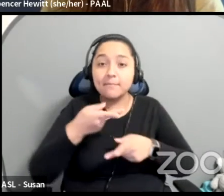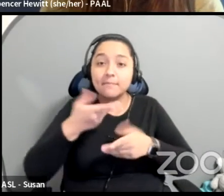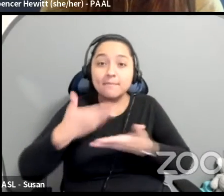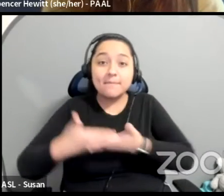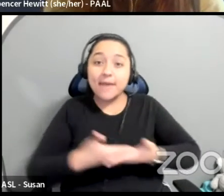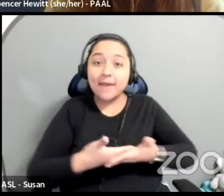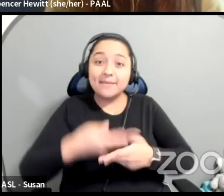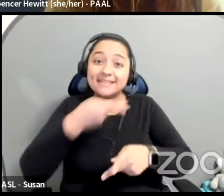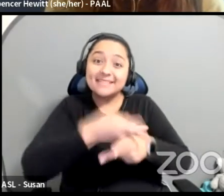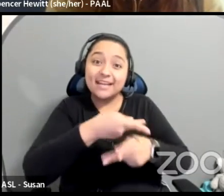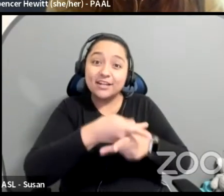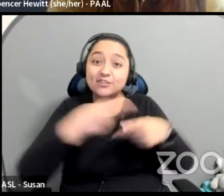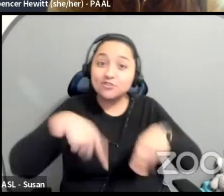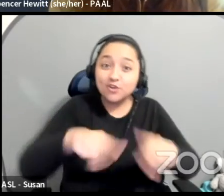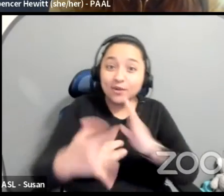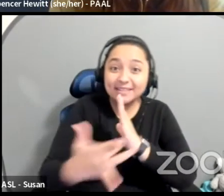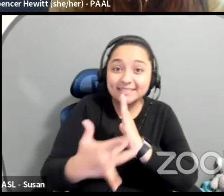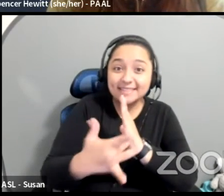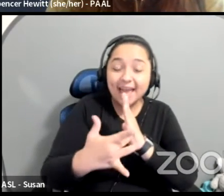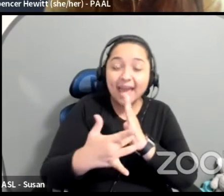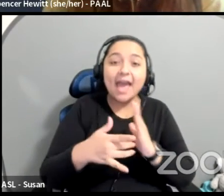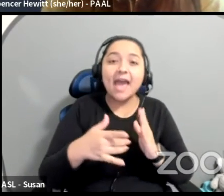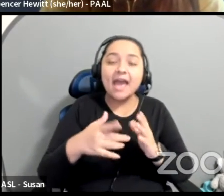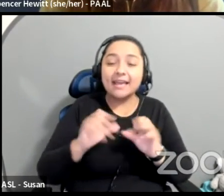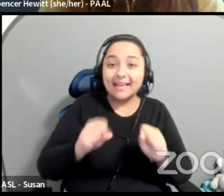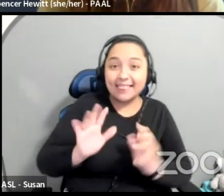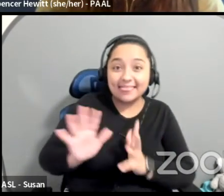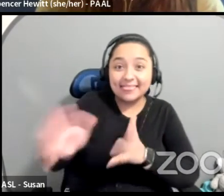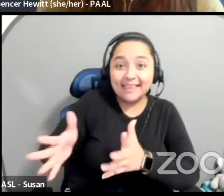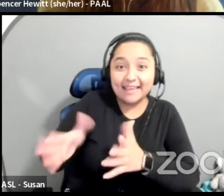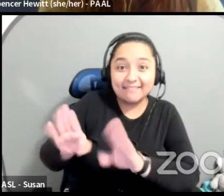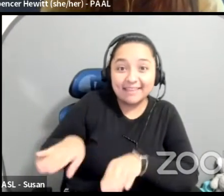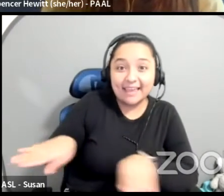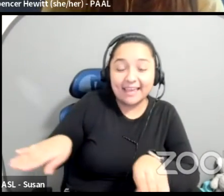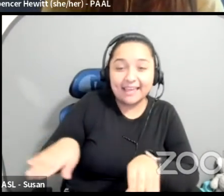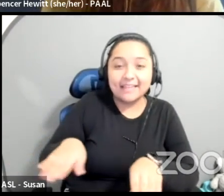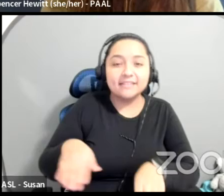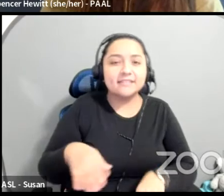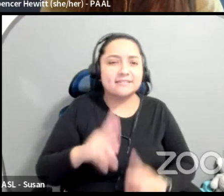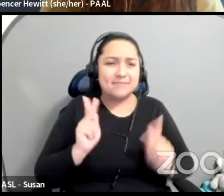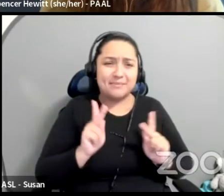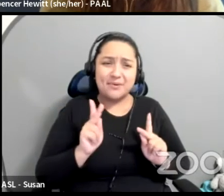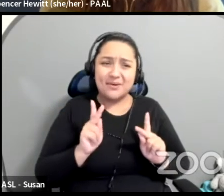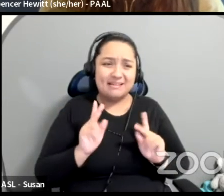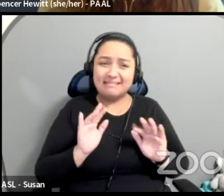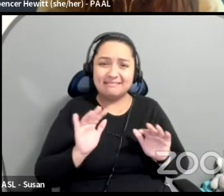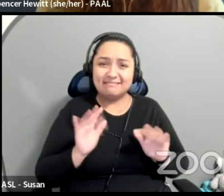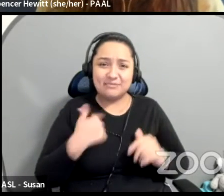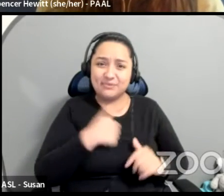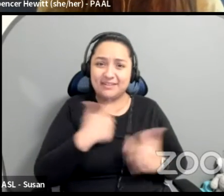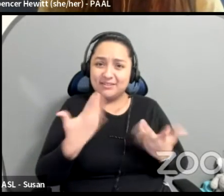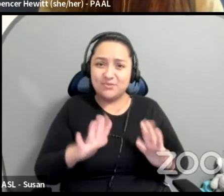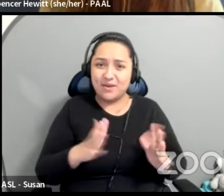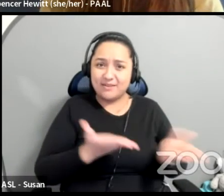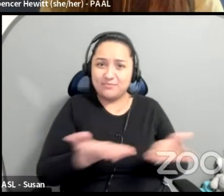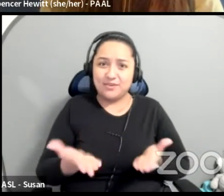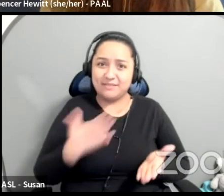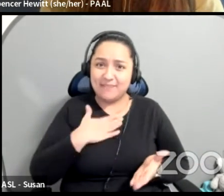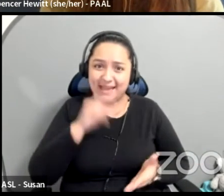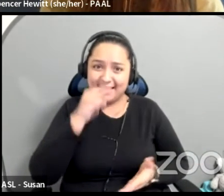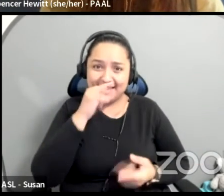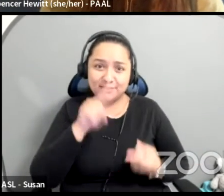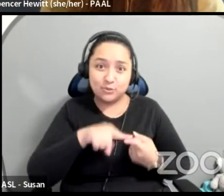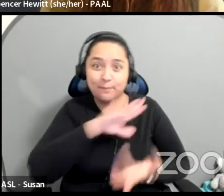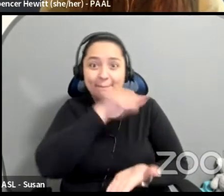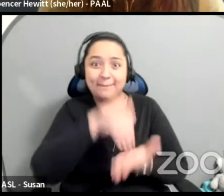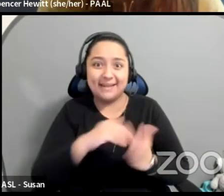like leave their kids and then they can come visit them. And everybody's like, I want to bring my kids to mid down. Like I'm not interested in that. And I was like, Oh, that makes sense.